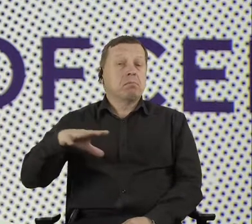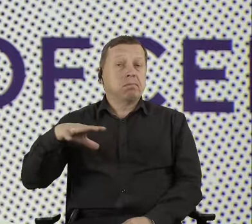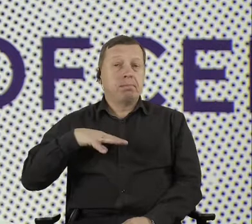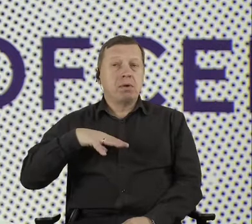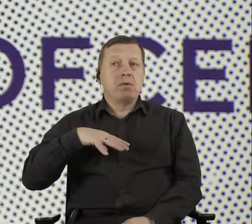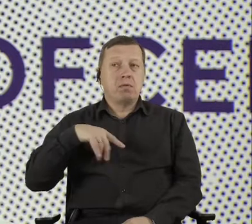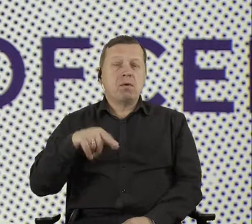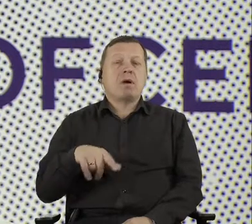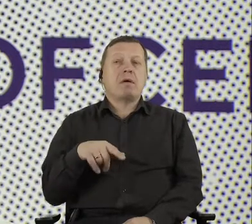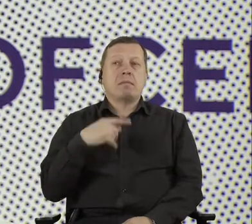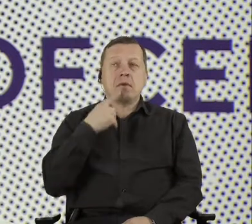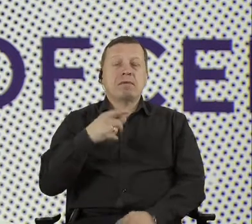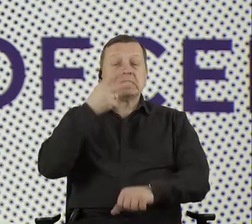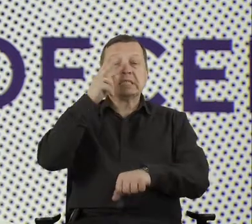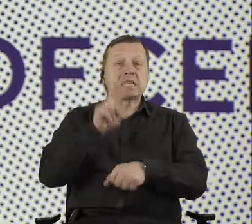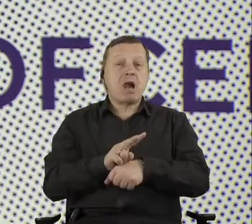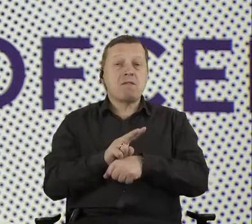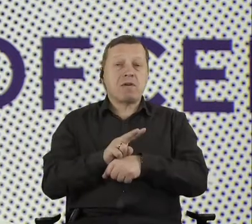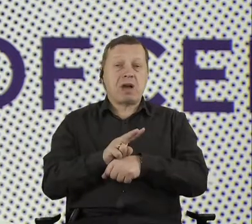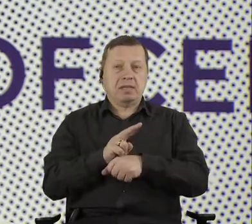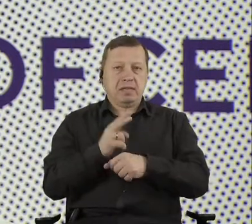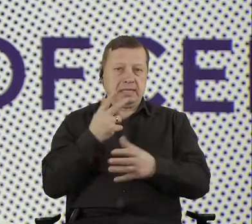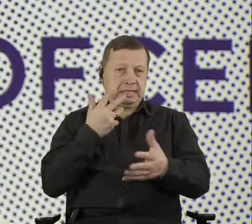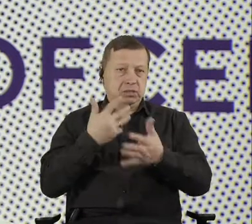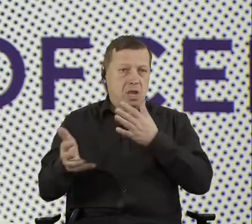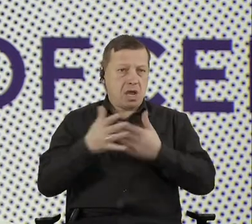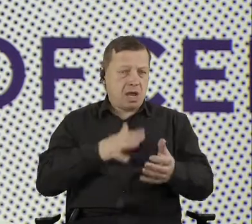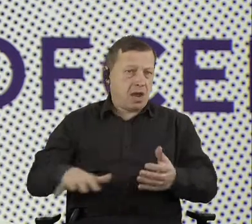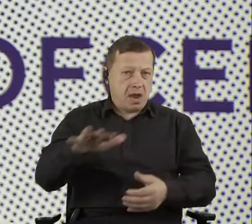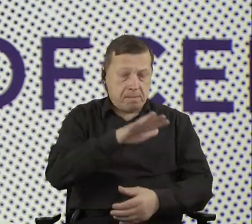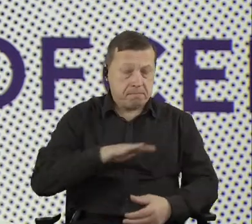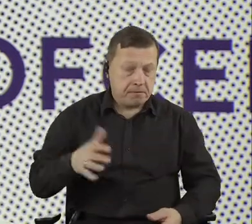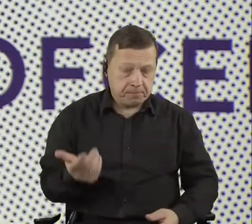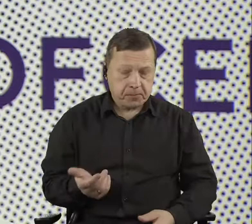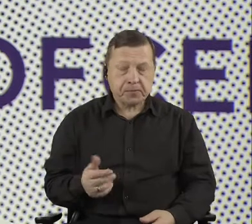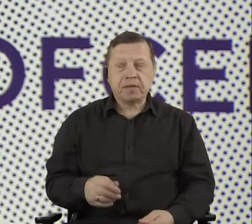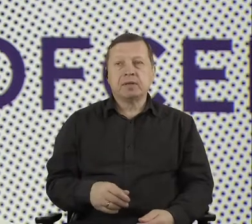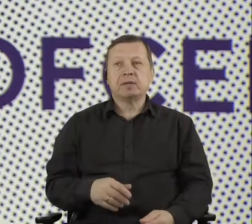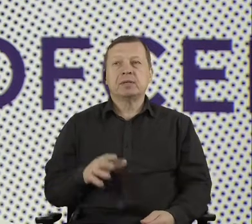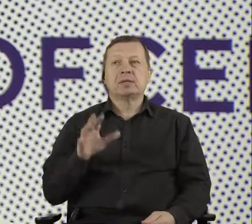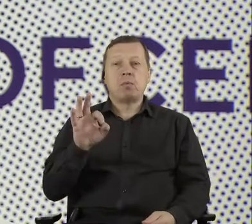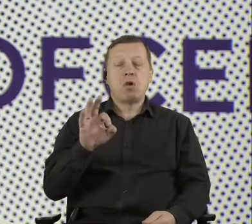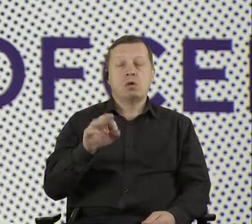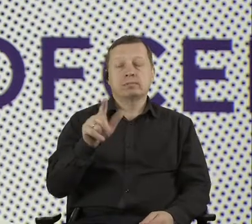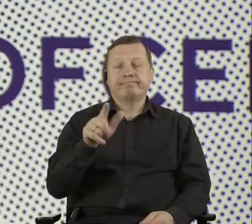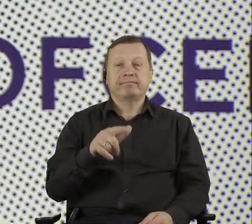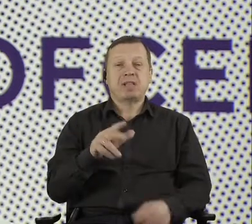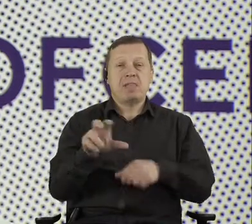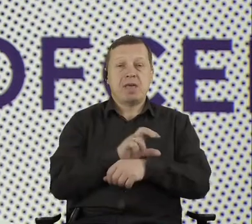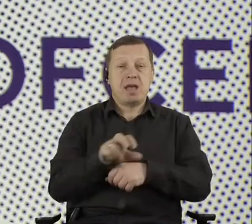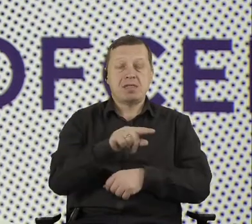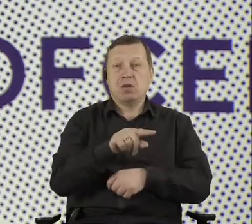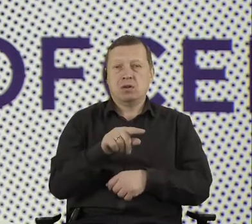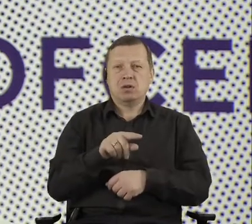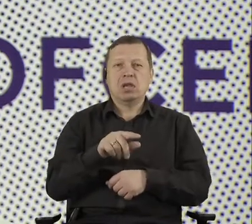the basis of the NGO that had more trust from the society than the government enabled actually also